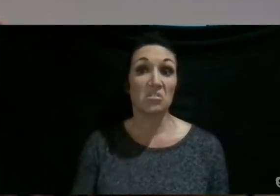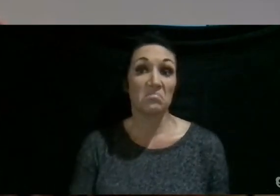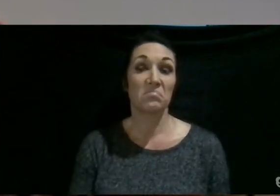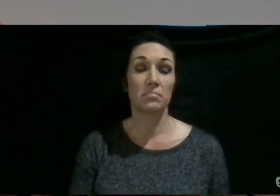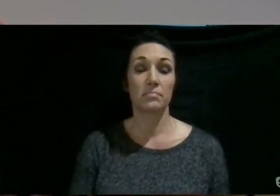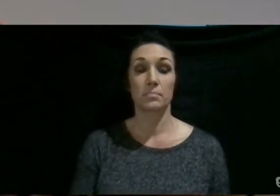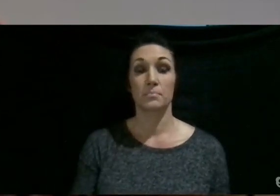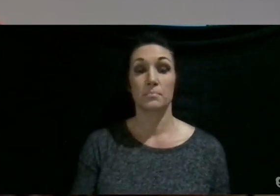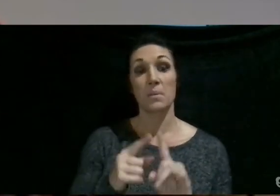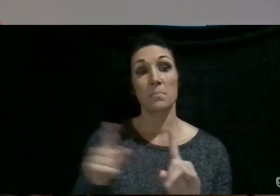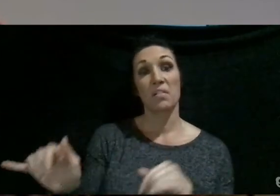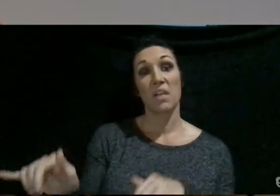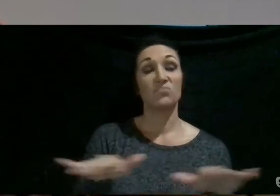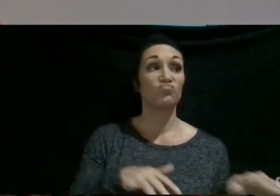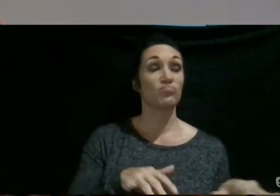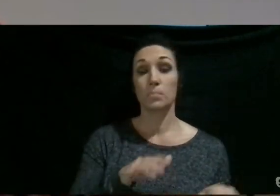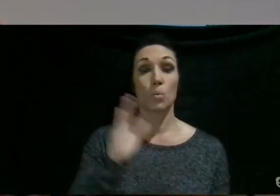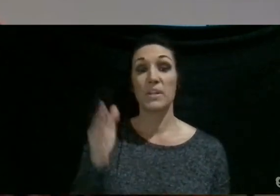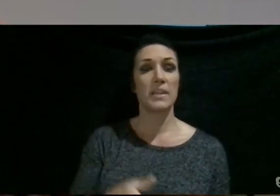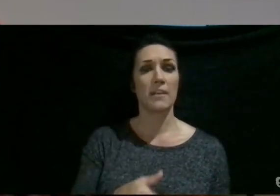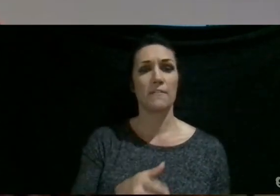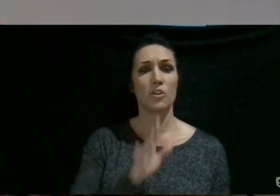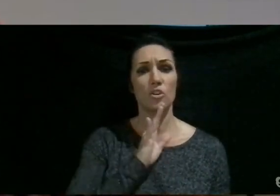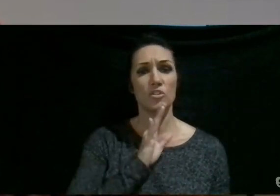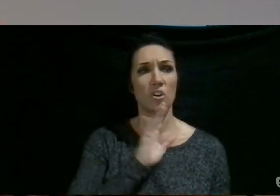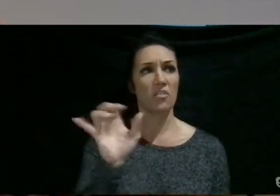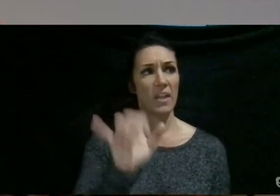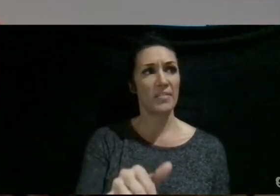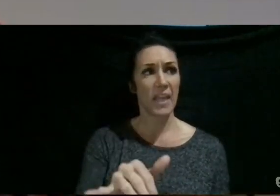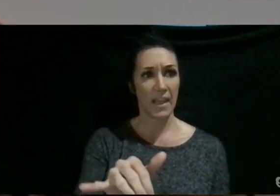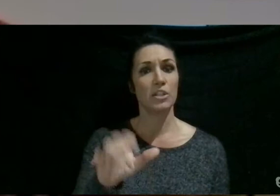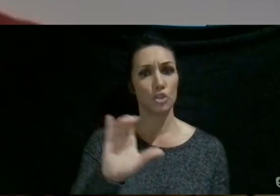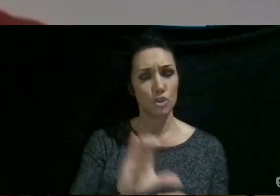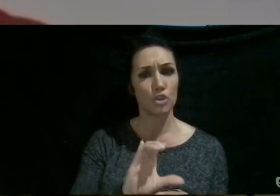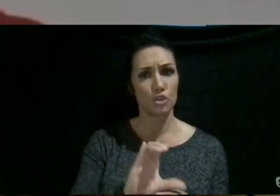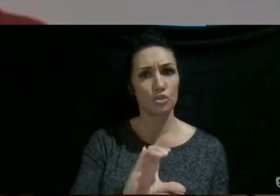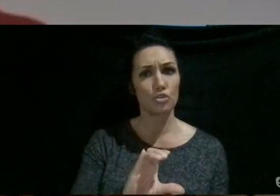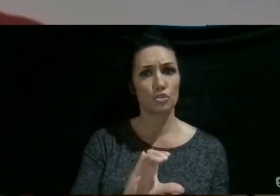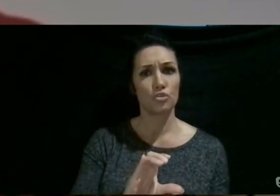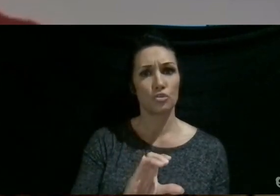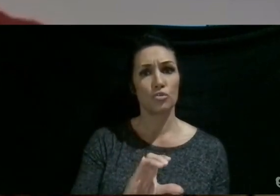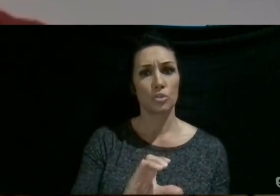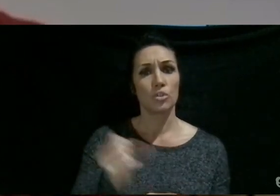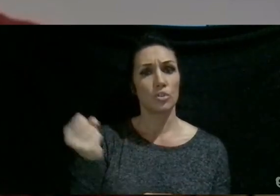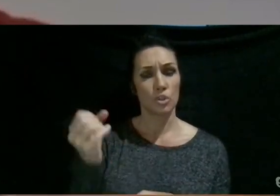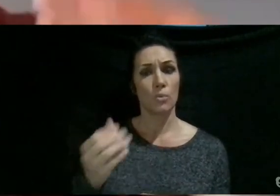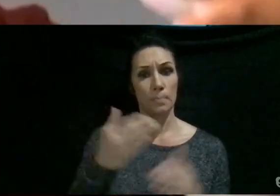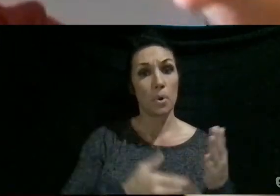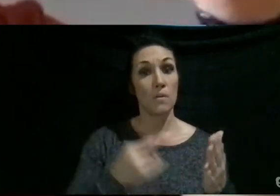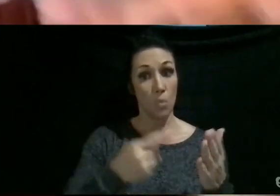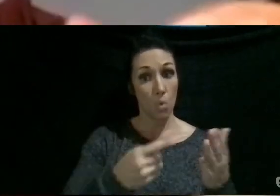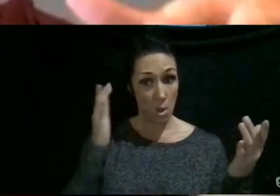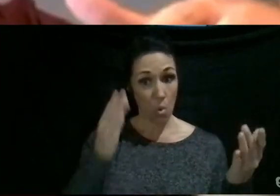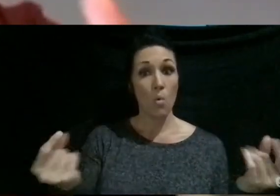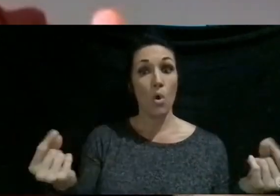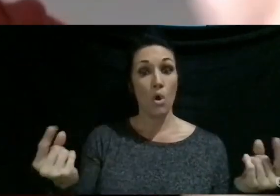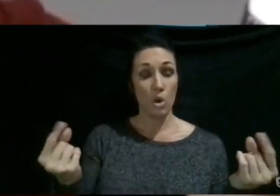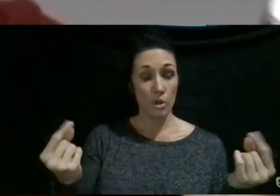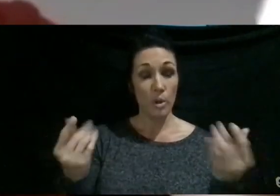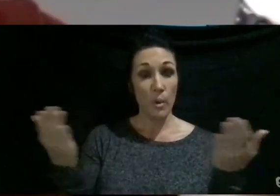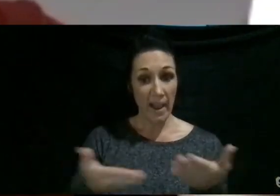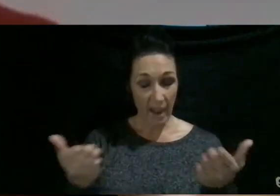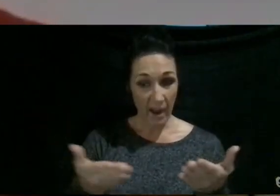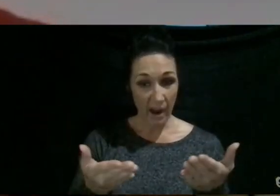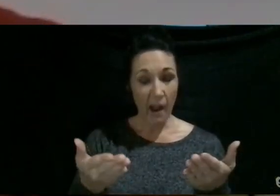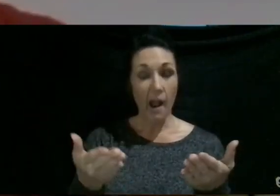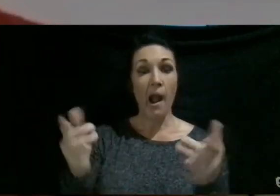But like, we never really talked like that in church, like we've never done that. So part of what we will be doing here, and